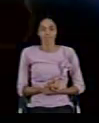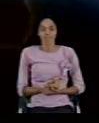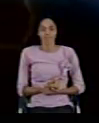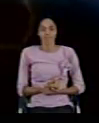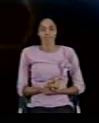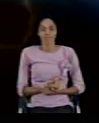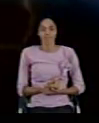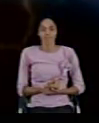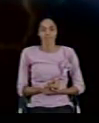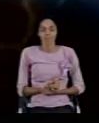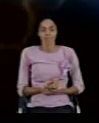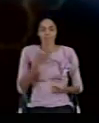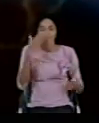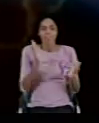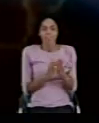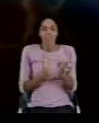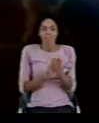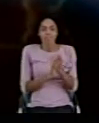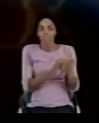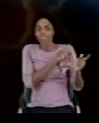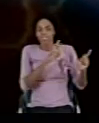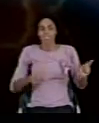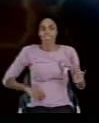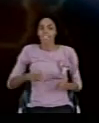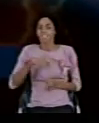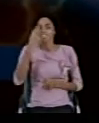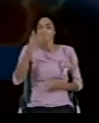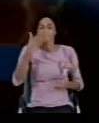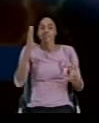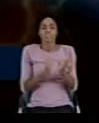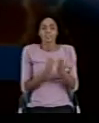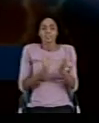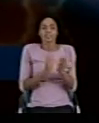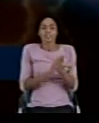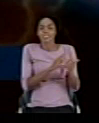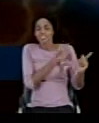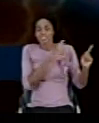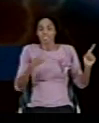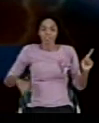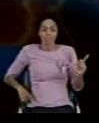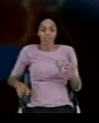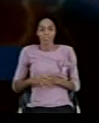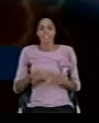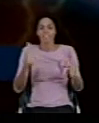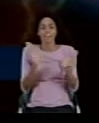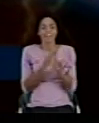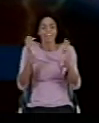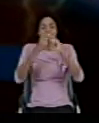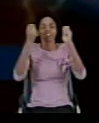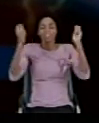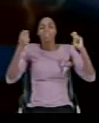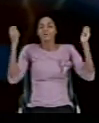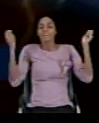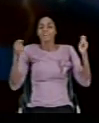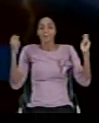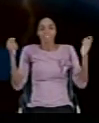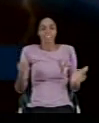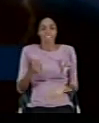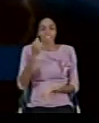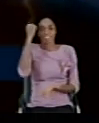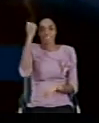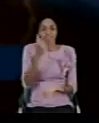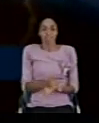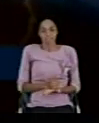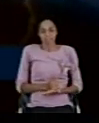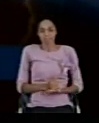Praise the Lord. I say praise you the Lord. Hallelujah. Amen.